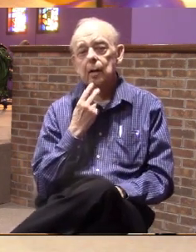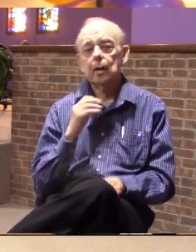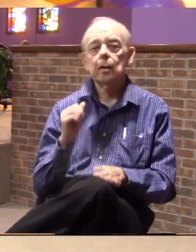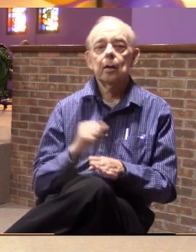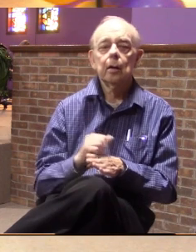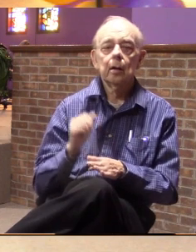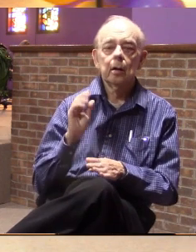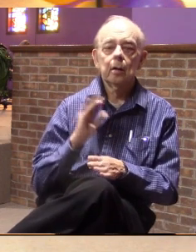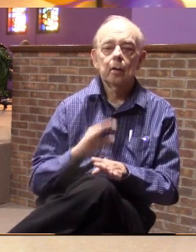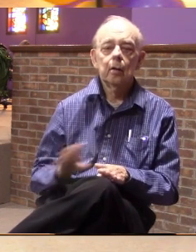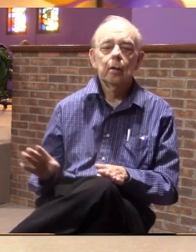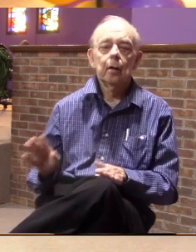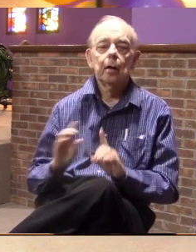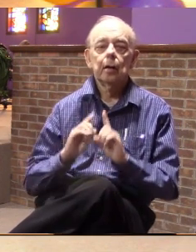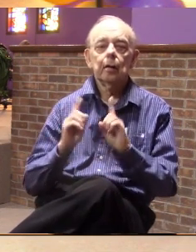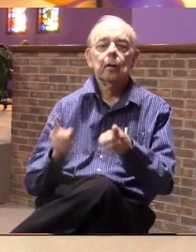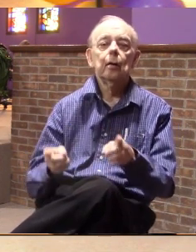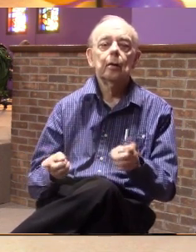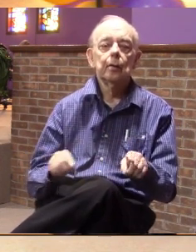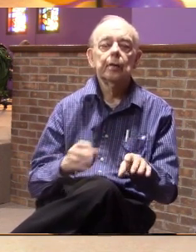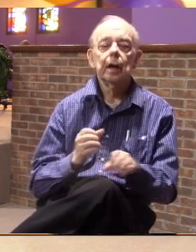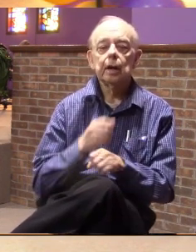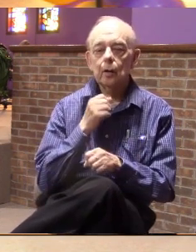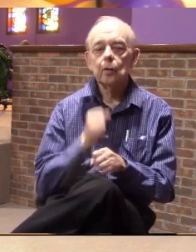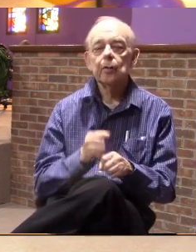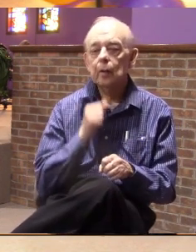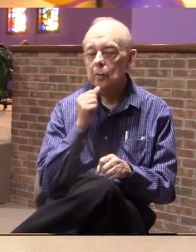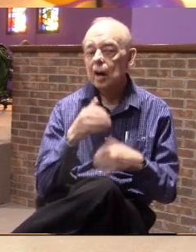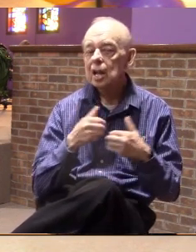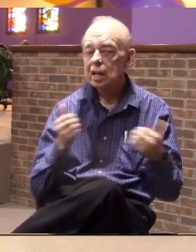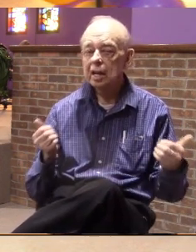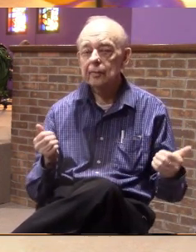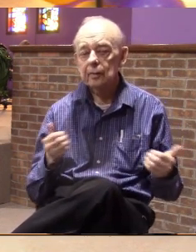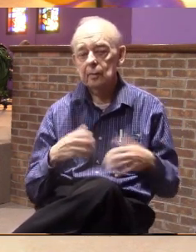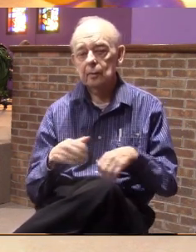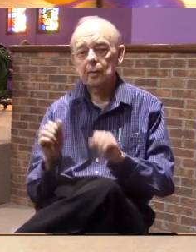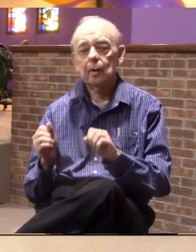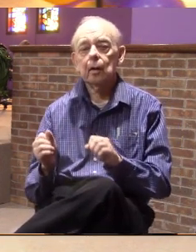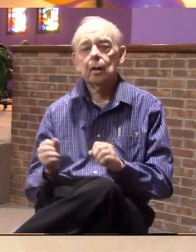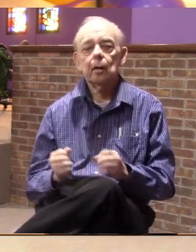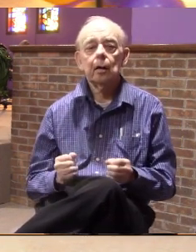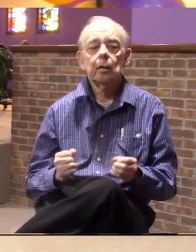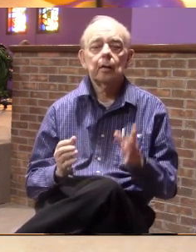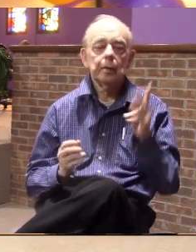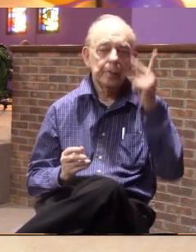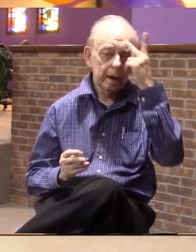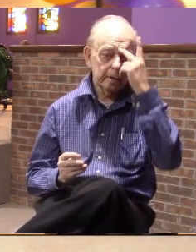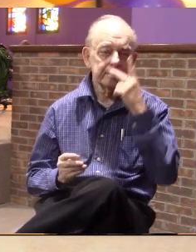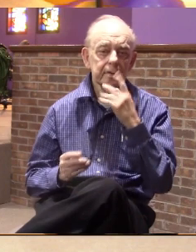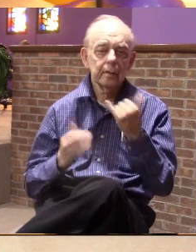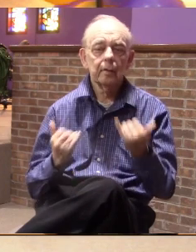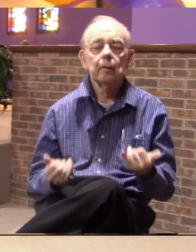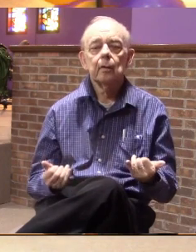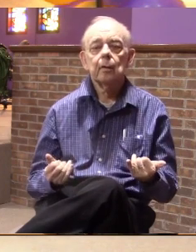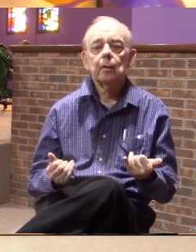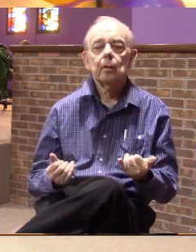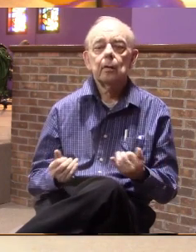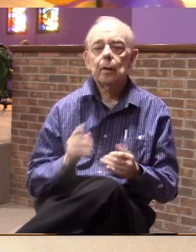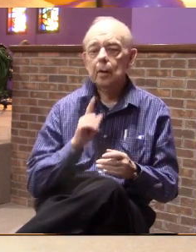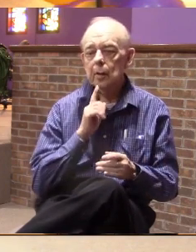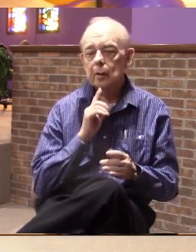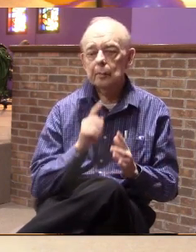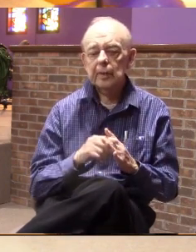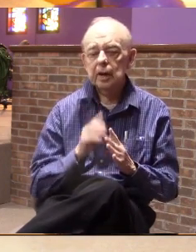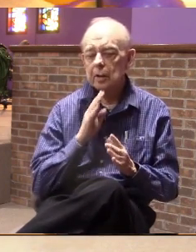train up a child in the way that they should go. And when they are old, they will not depart. And a lot of parents today, when you begin to talk